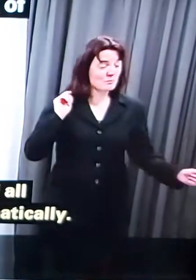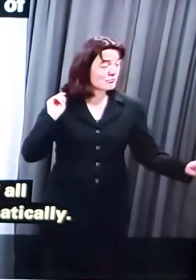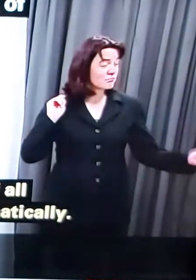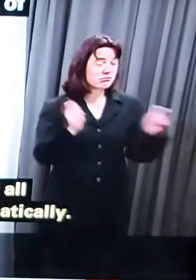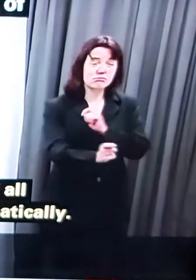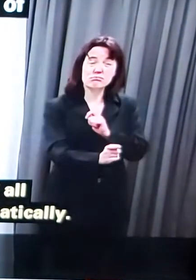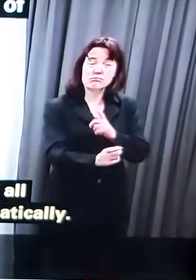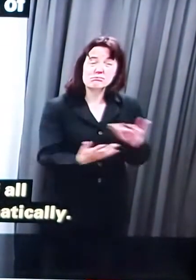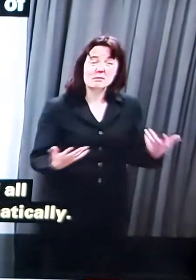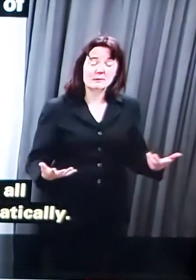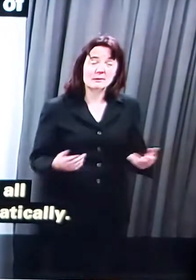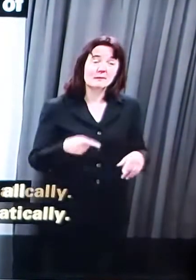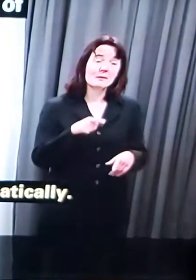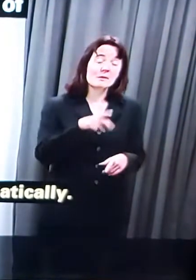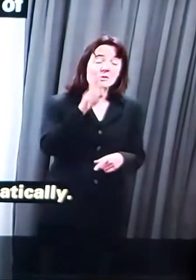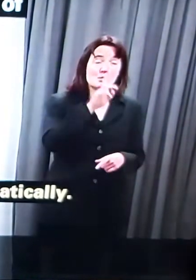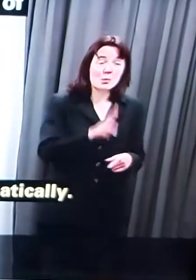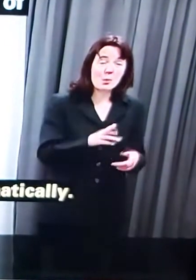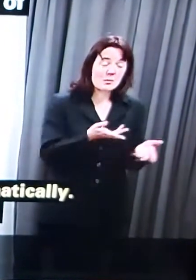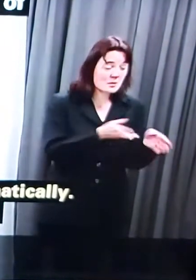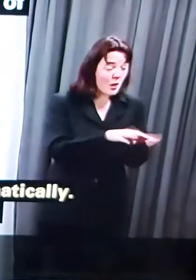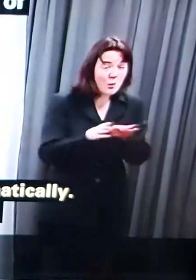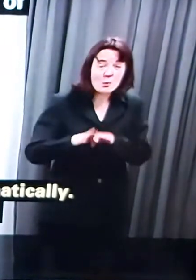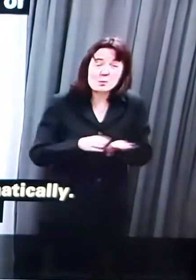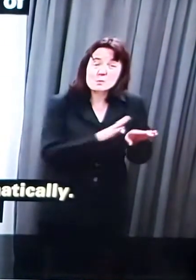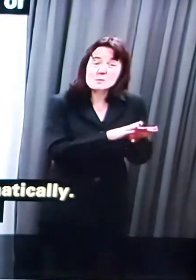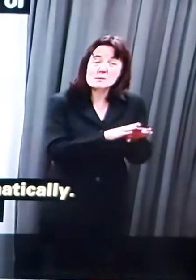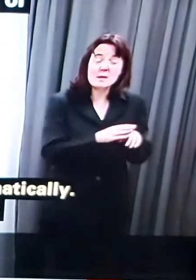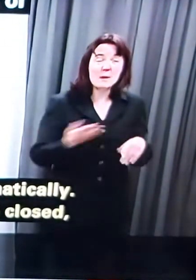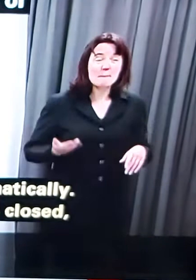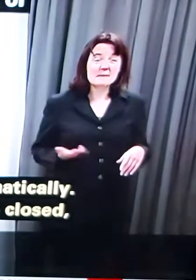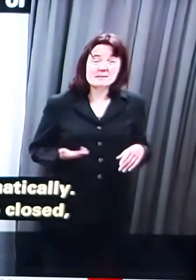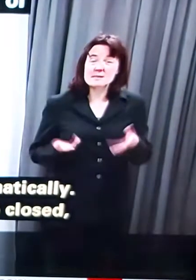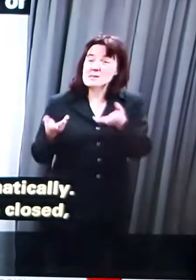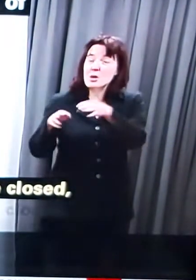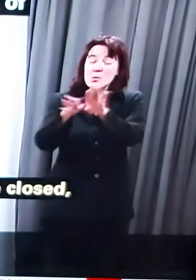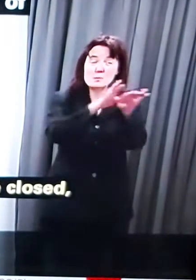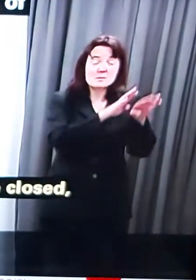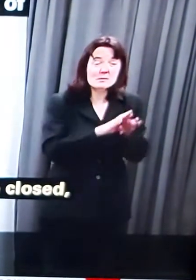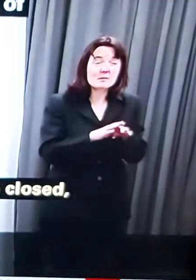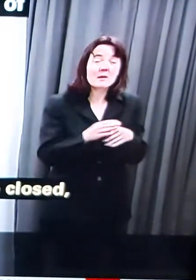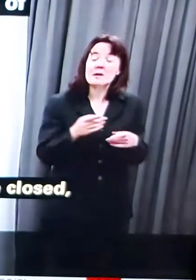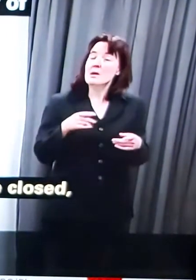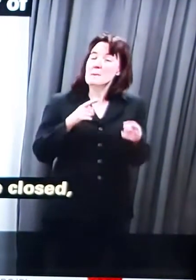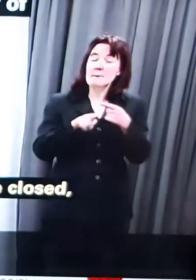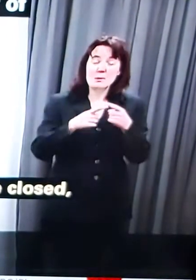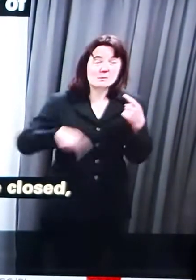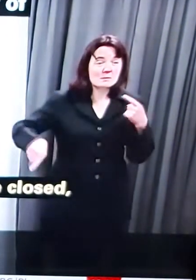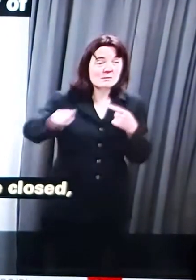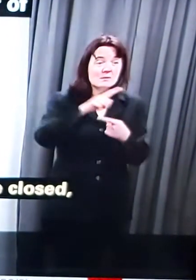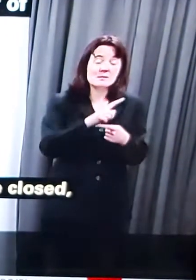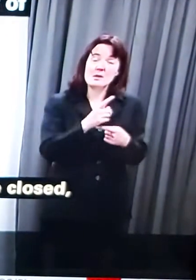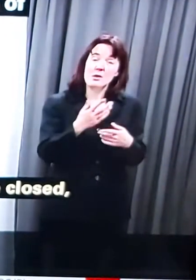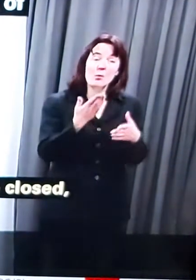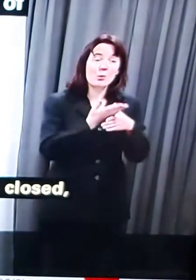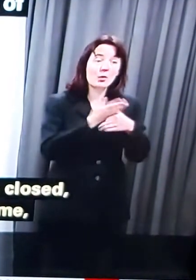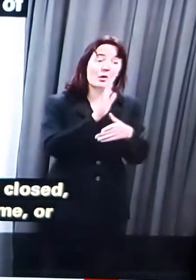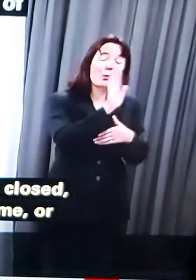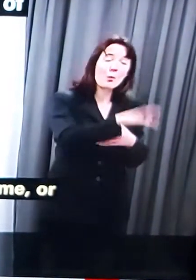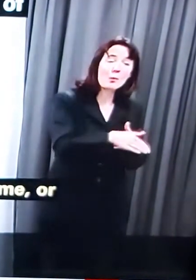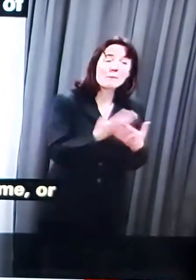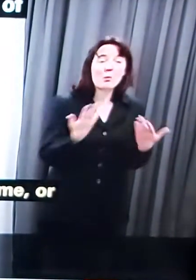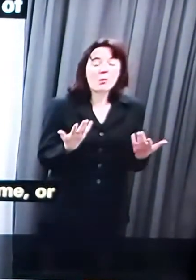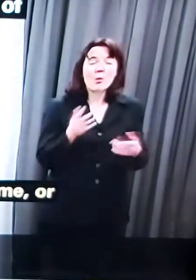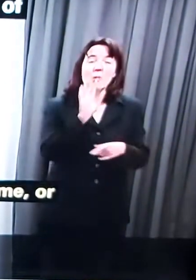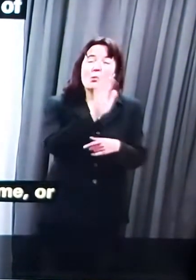businesses have closed. Most of us are working at home or staying at home, and